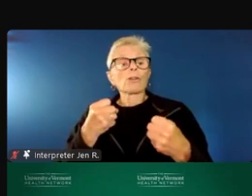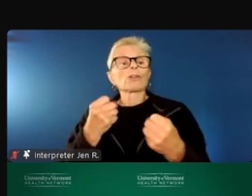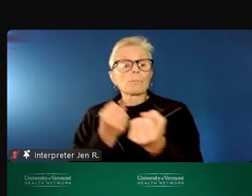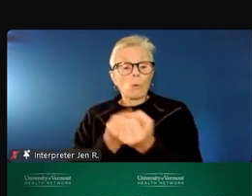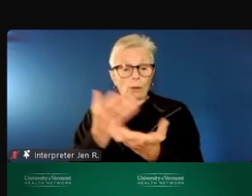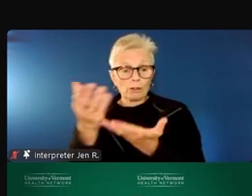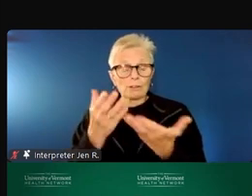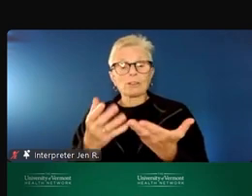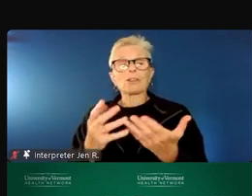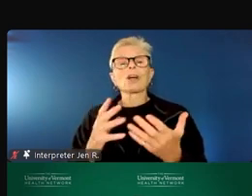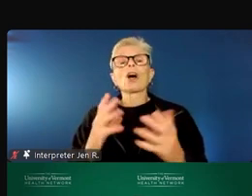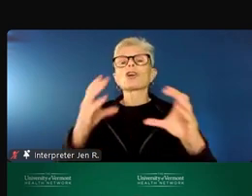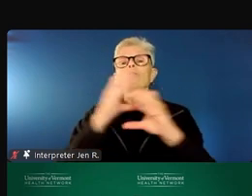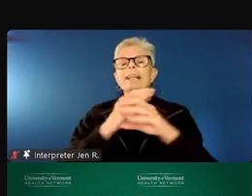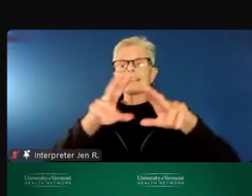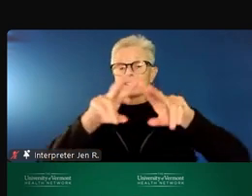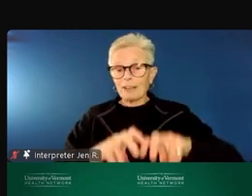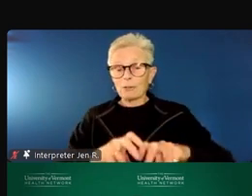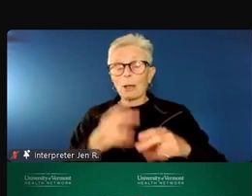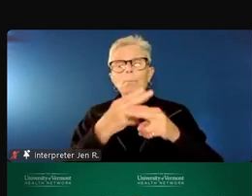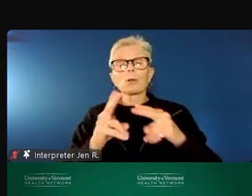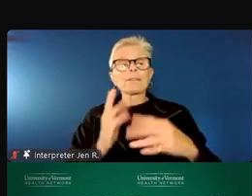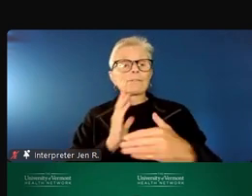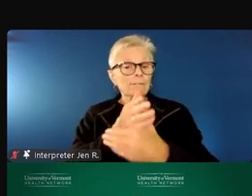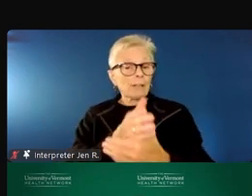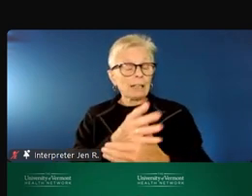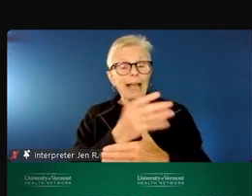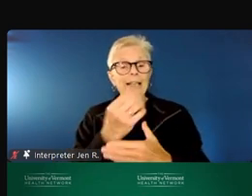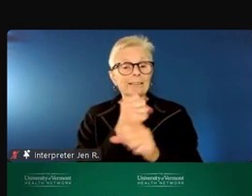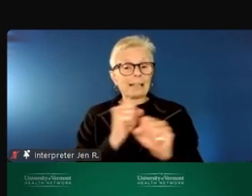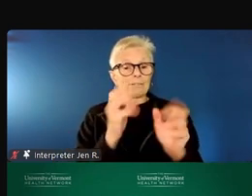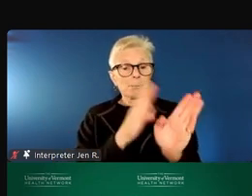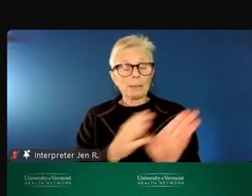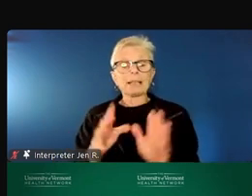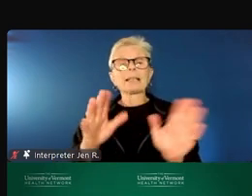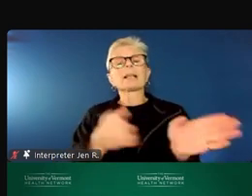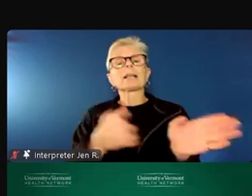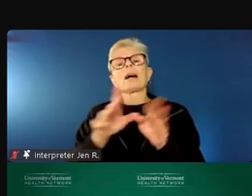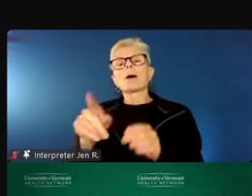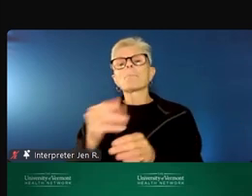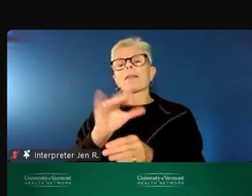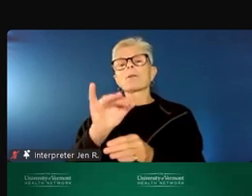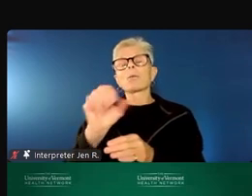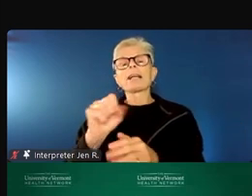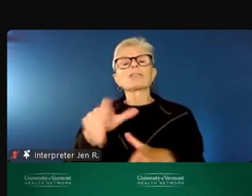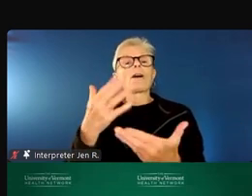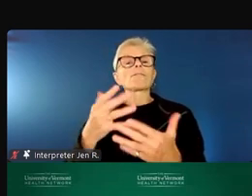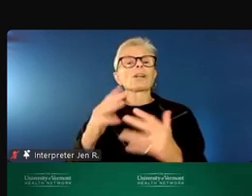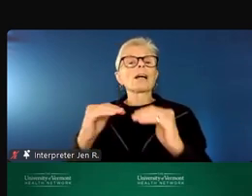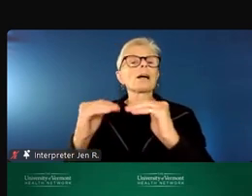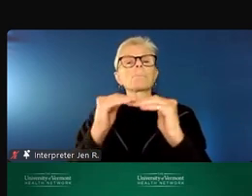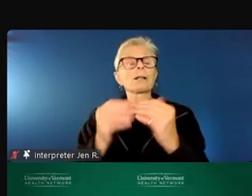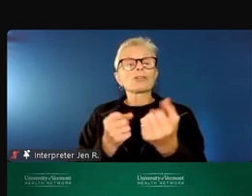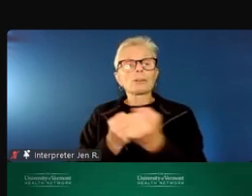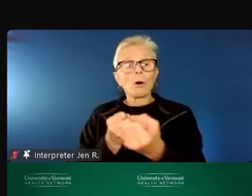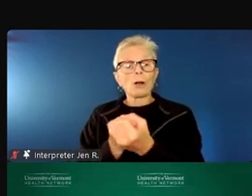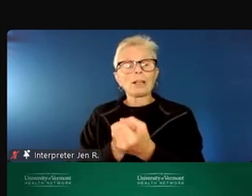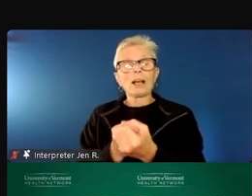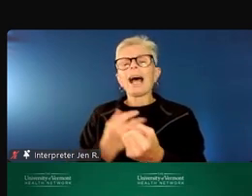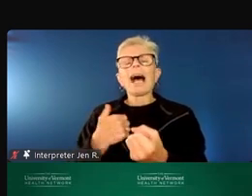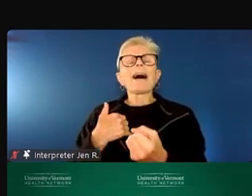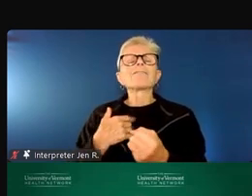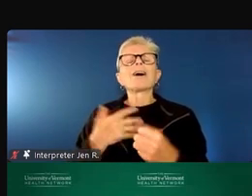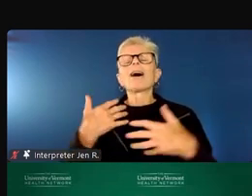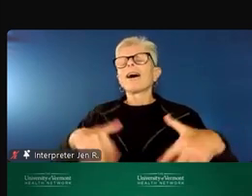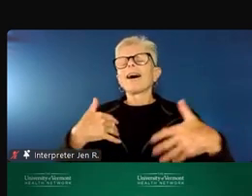some brief intervention, and safety planning. Pathways will be offering peer support, including in a beautiful community room that